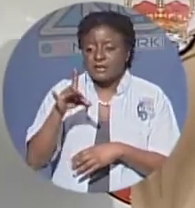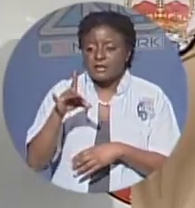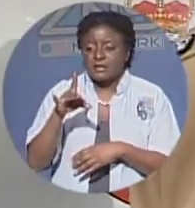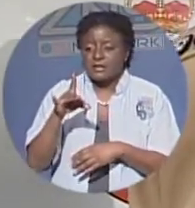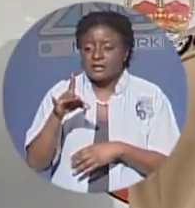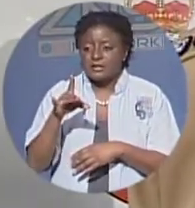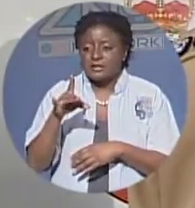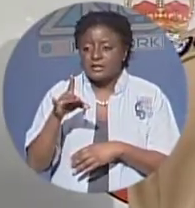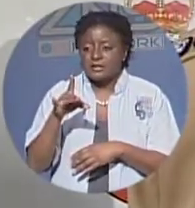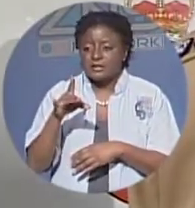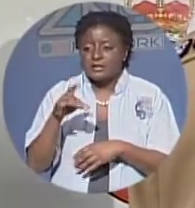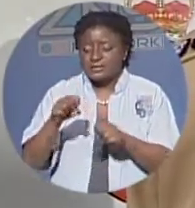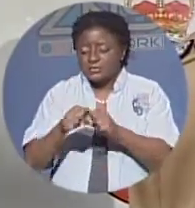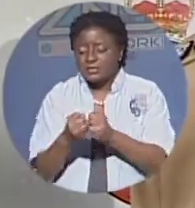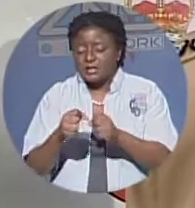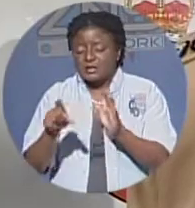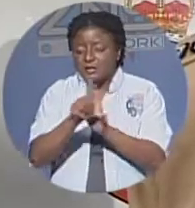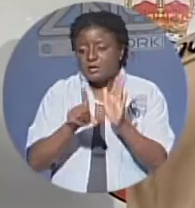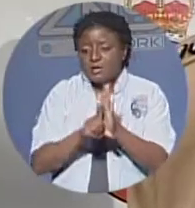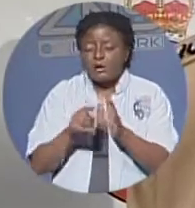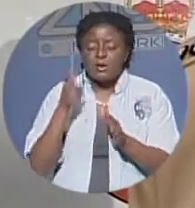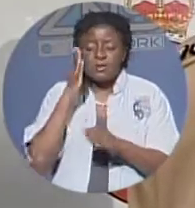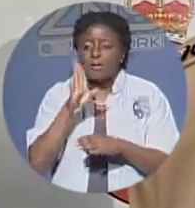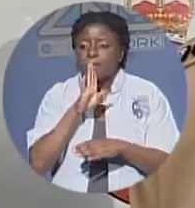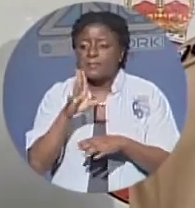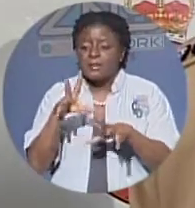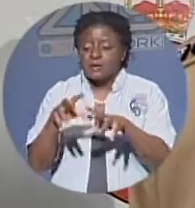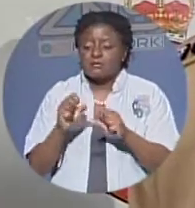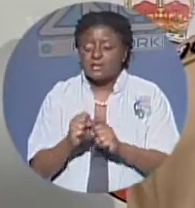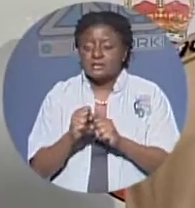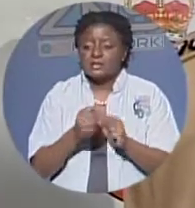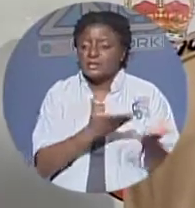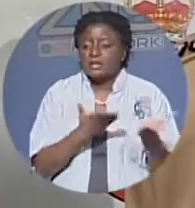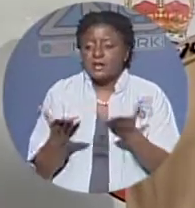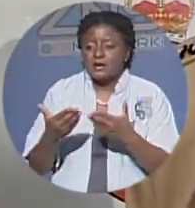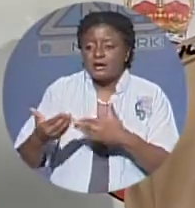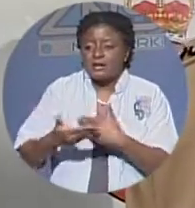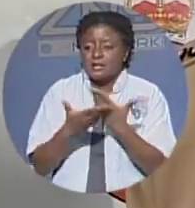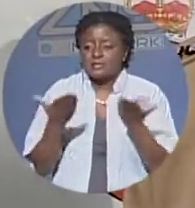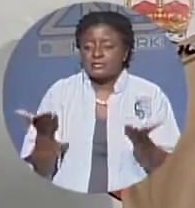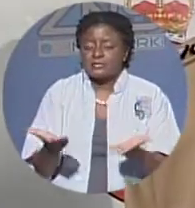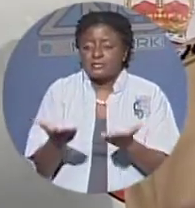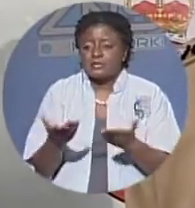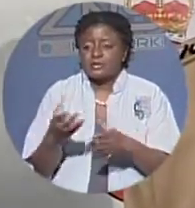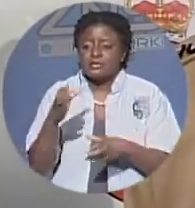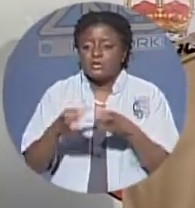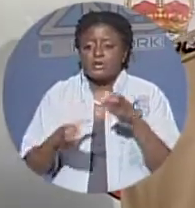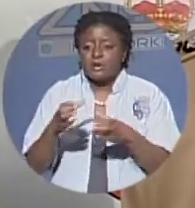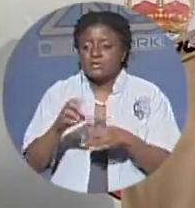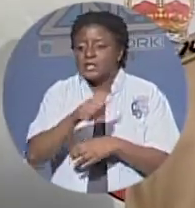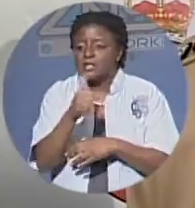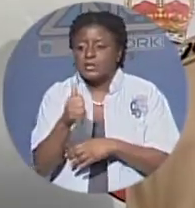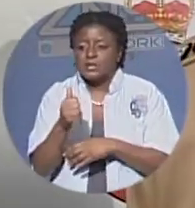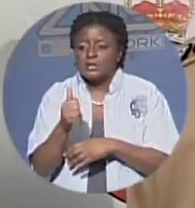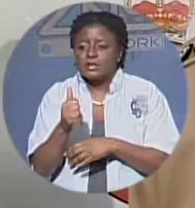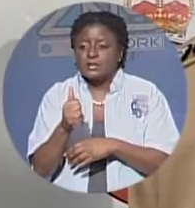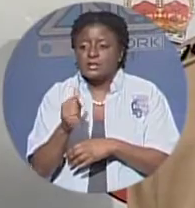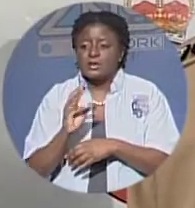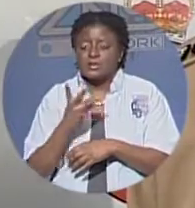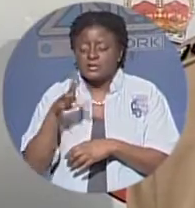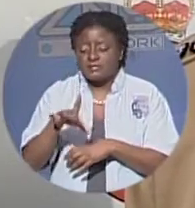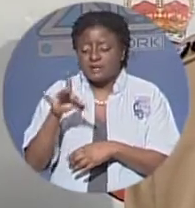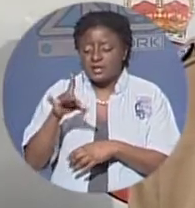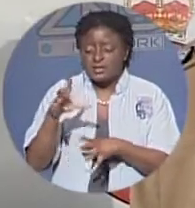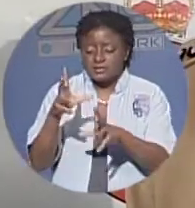will be arrested and will be taken in the front of the courts anyone we found receiving these